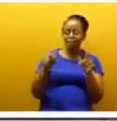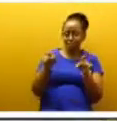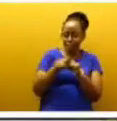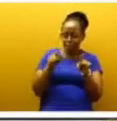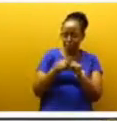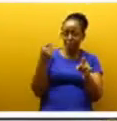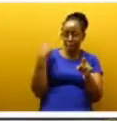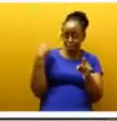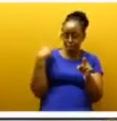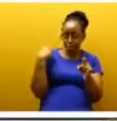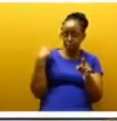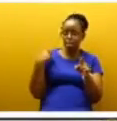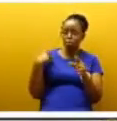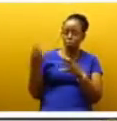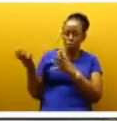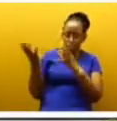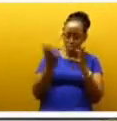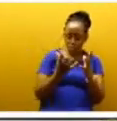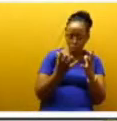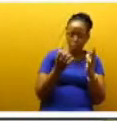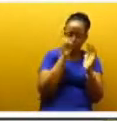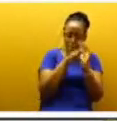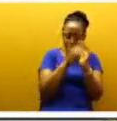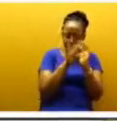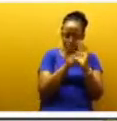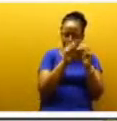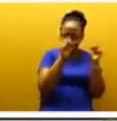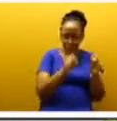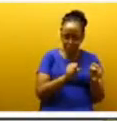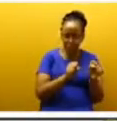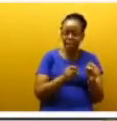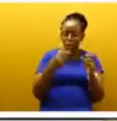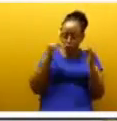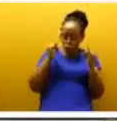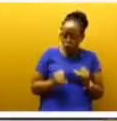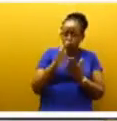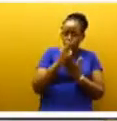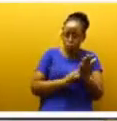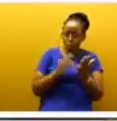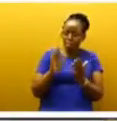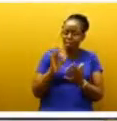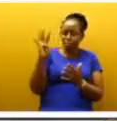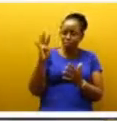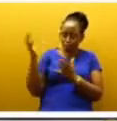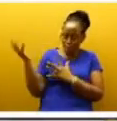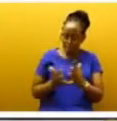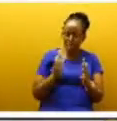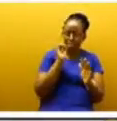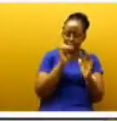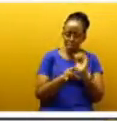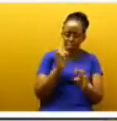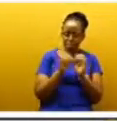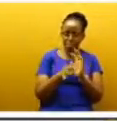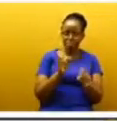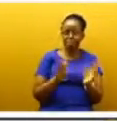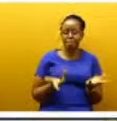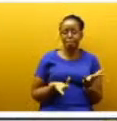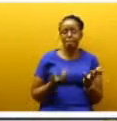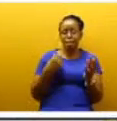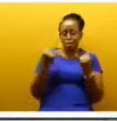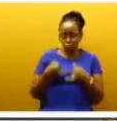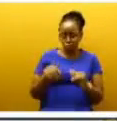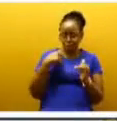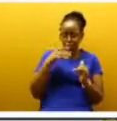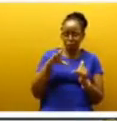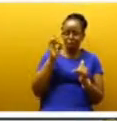numbers were being brought back into the system, from 34s, new, new, new 34s, otherwise, and trying to